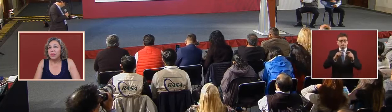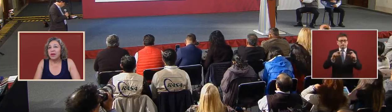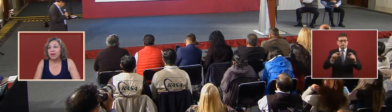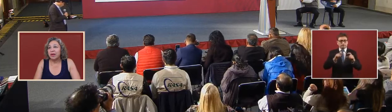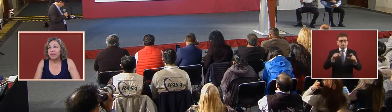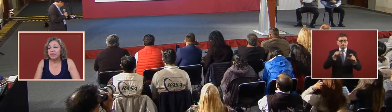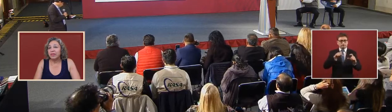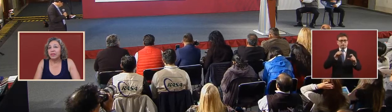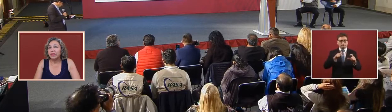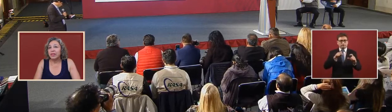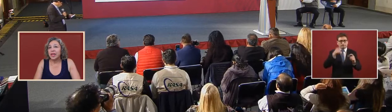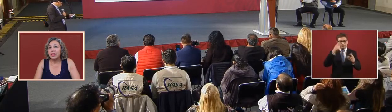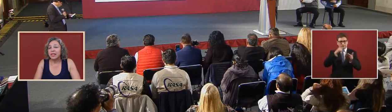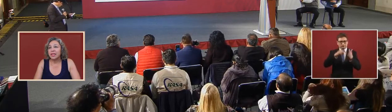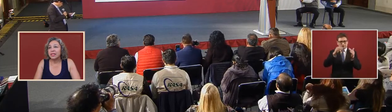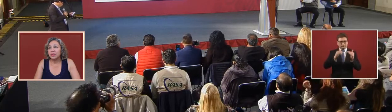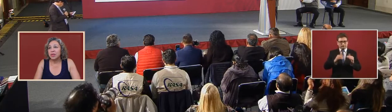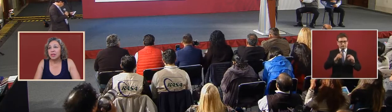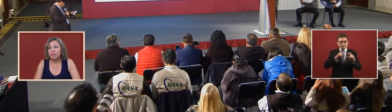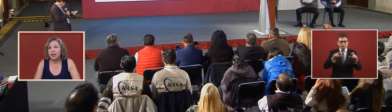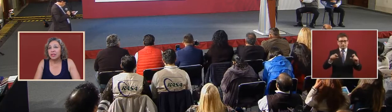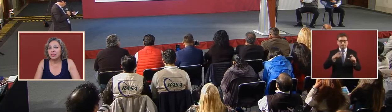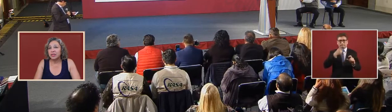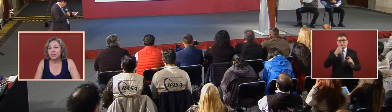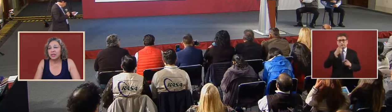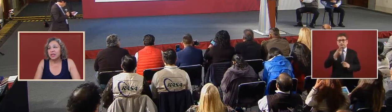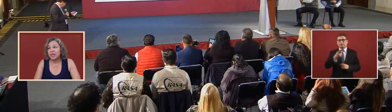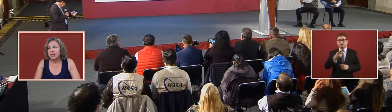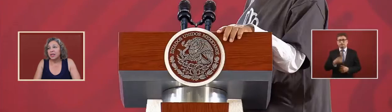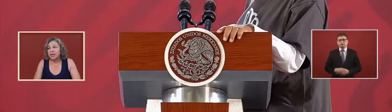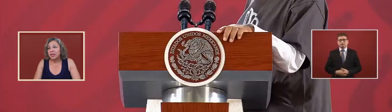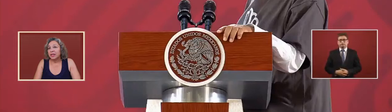there's a paragraph that i think is the one that follows